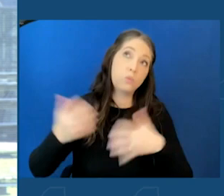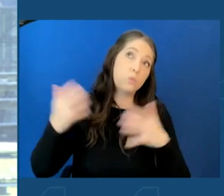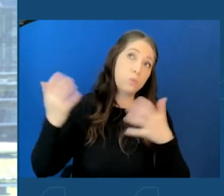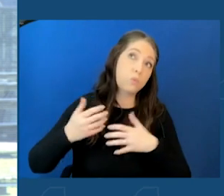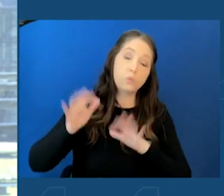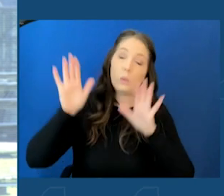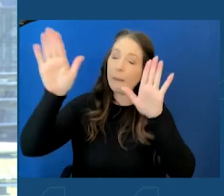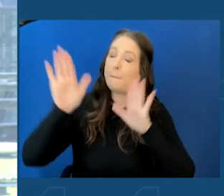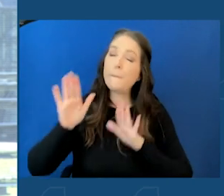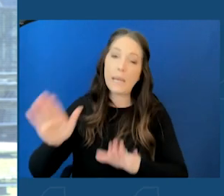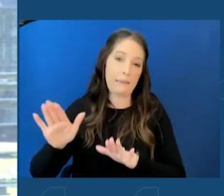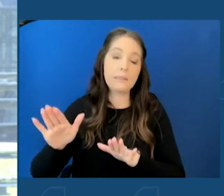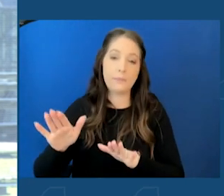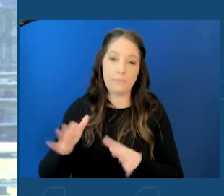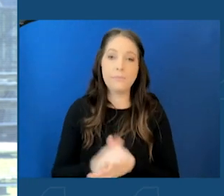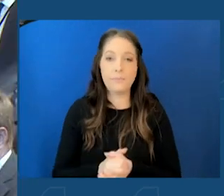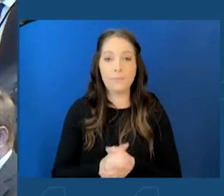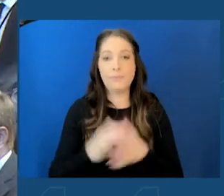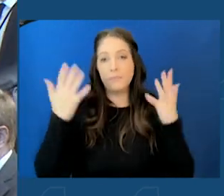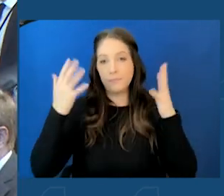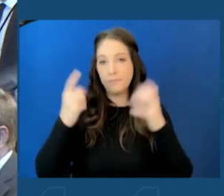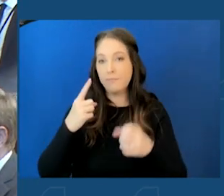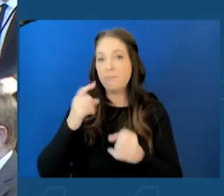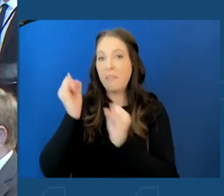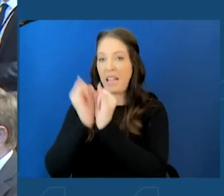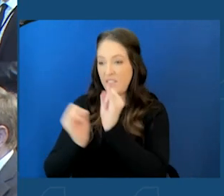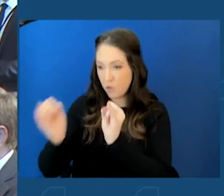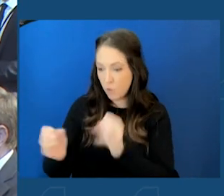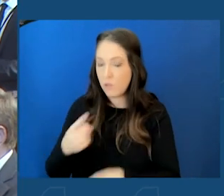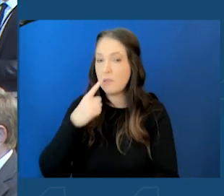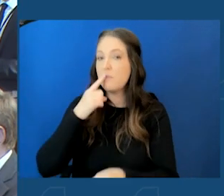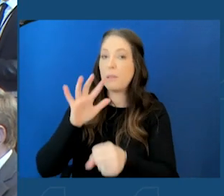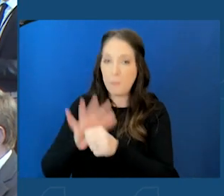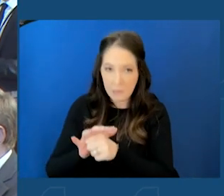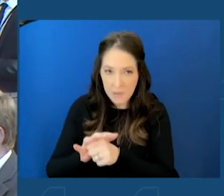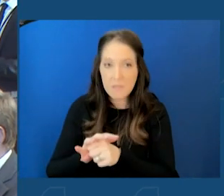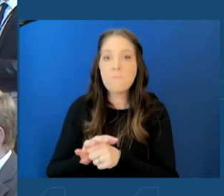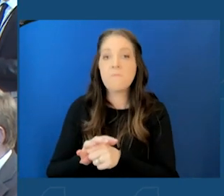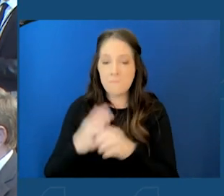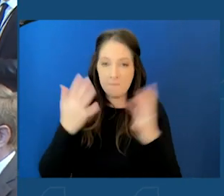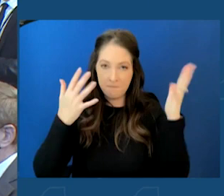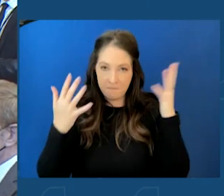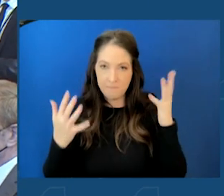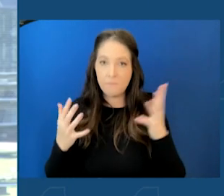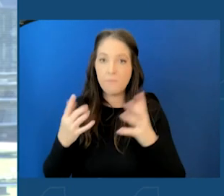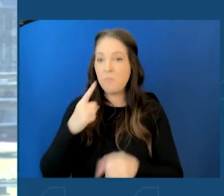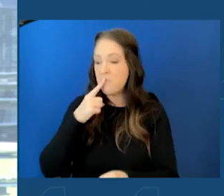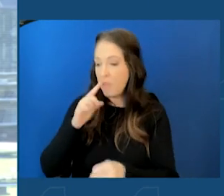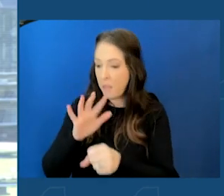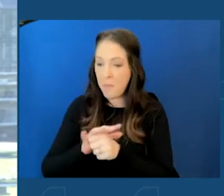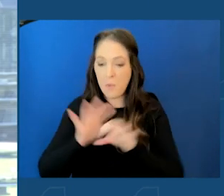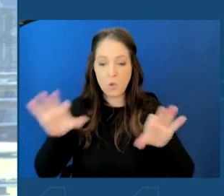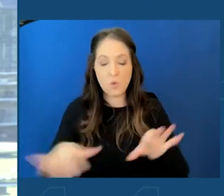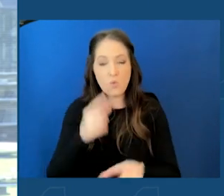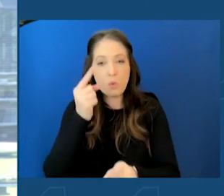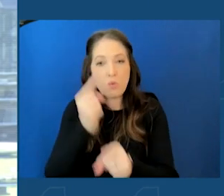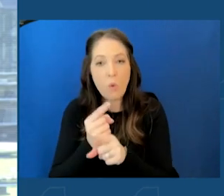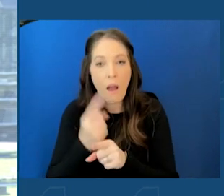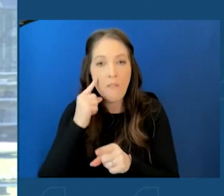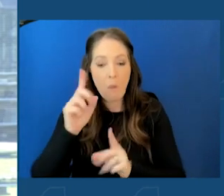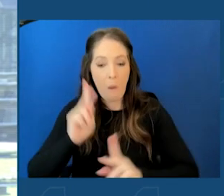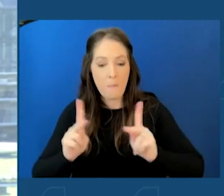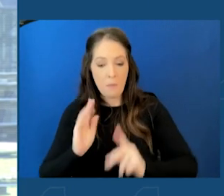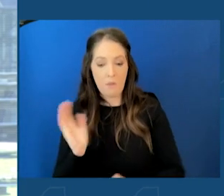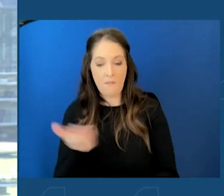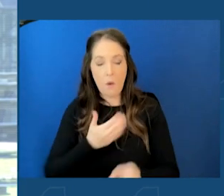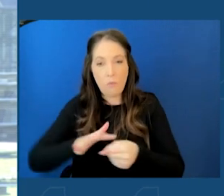the commitment, the commitment to do what's right for the people of our region, because